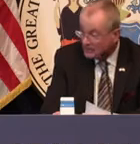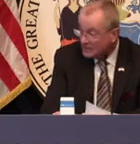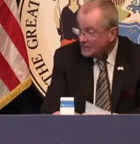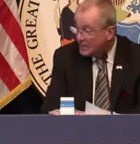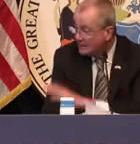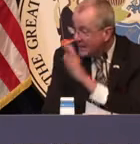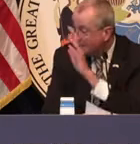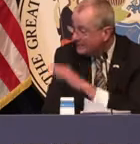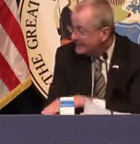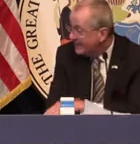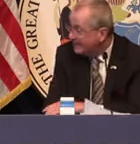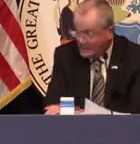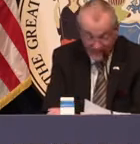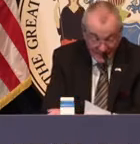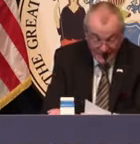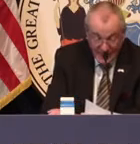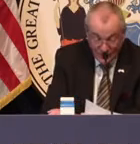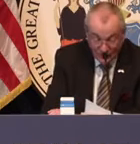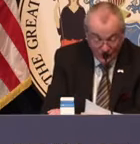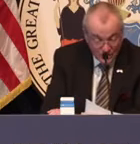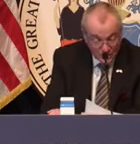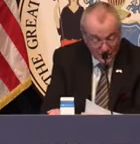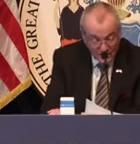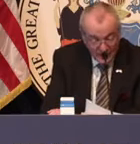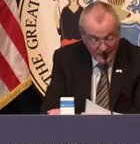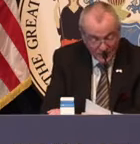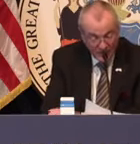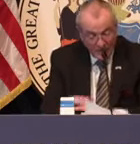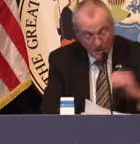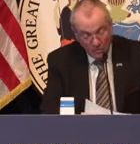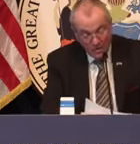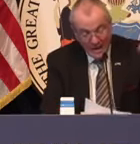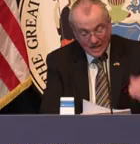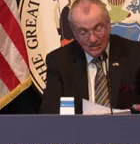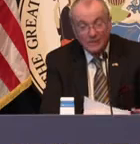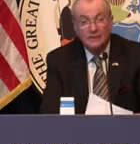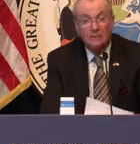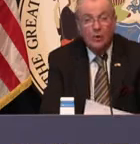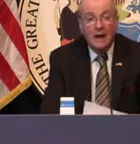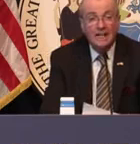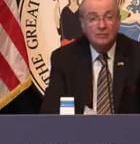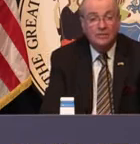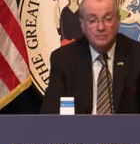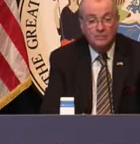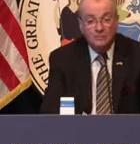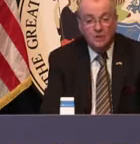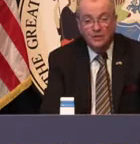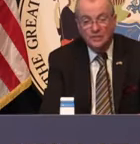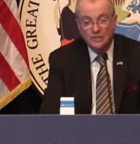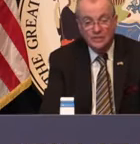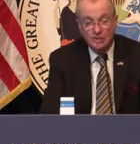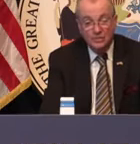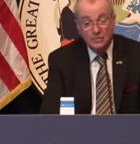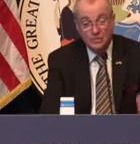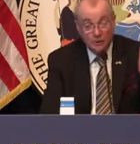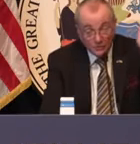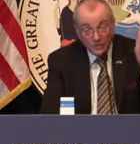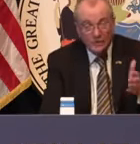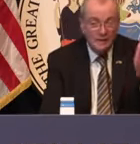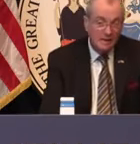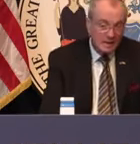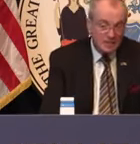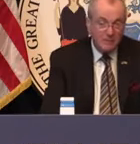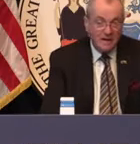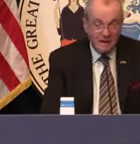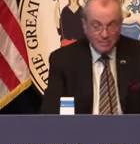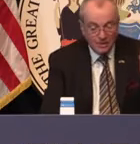will continue to have up and down days, so these trend lines are a more accurate depiction of these numbers as opposed